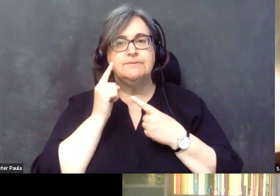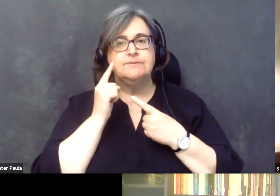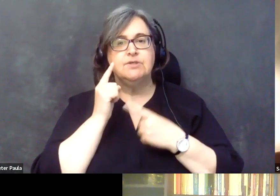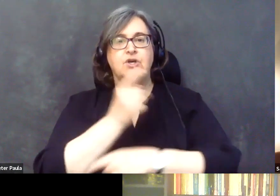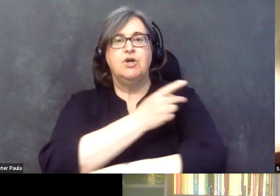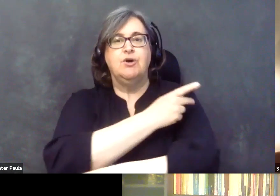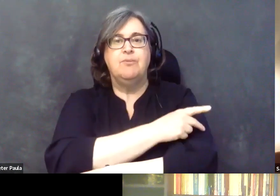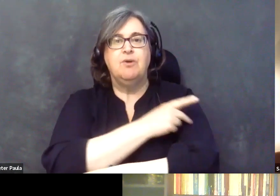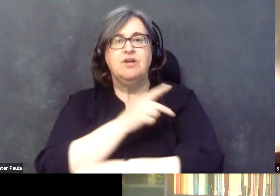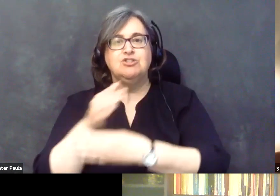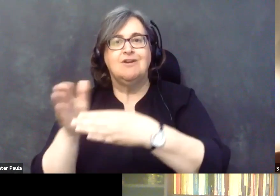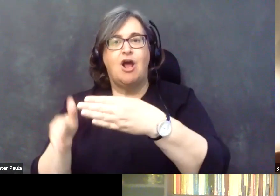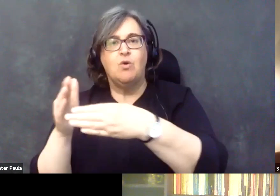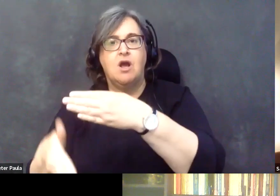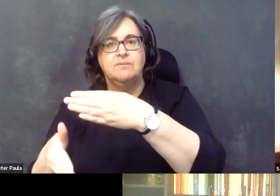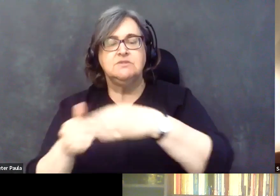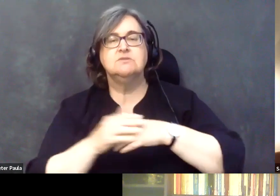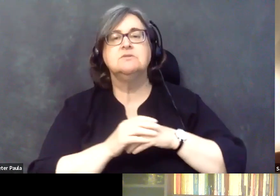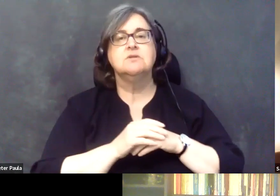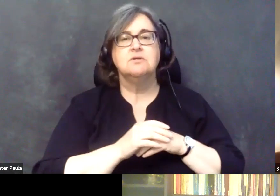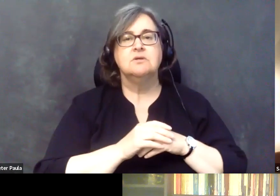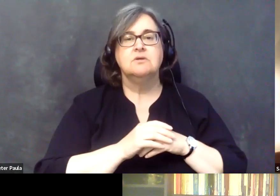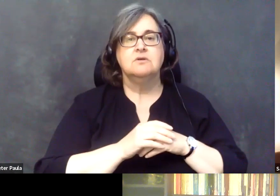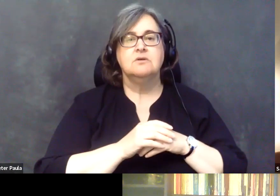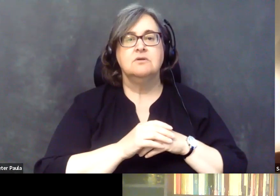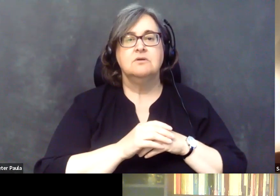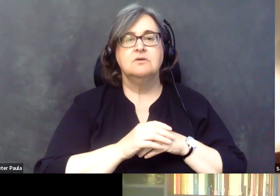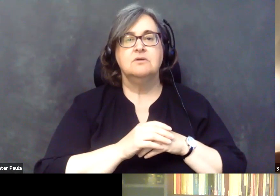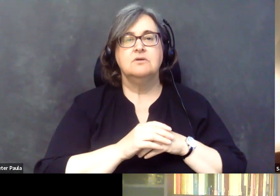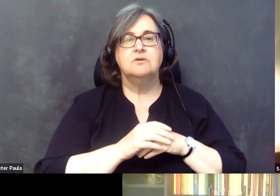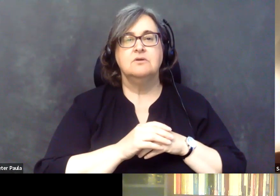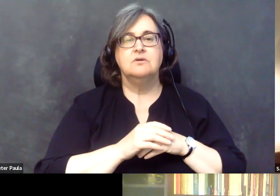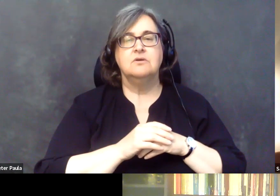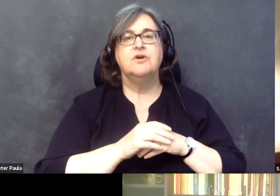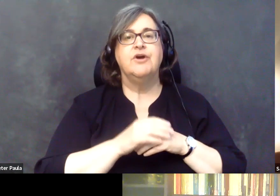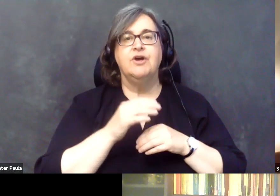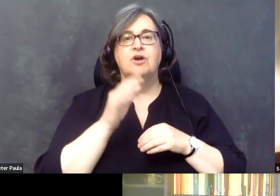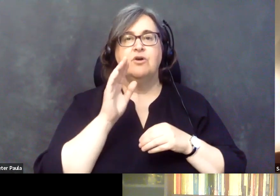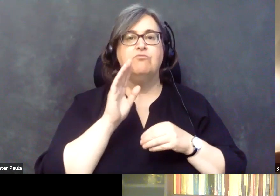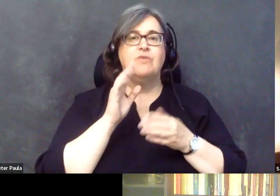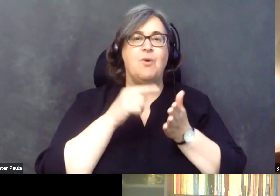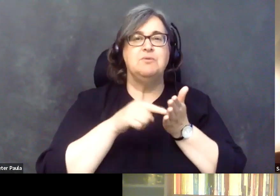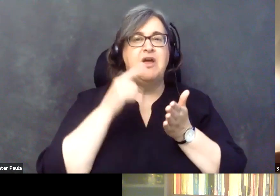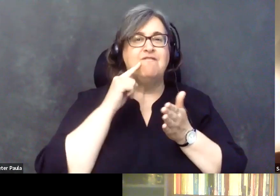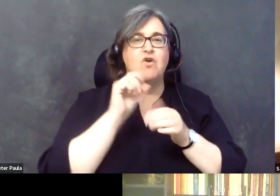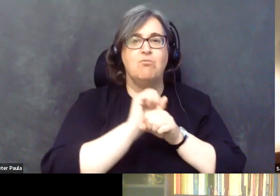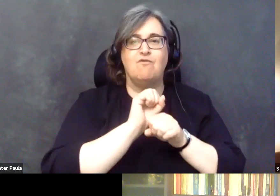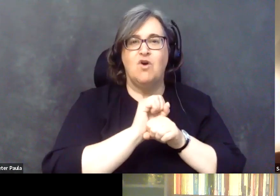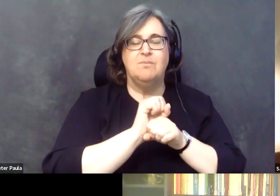patient's outcomes. So in a sense, it was pay for performance, although it's not